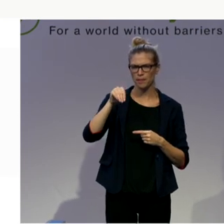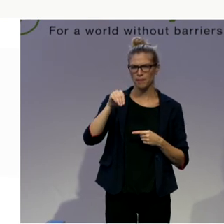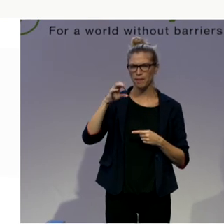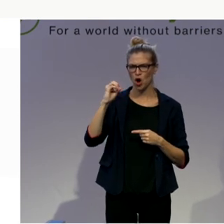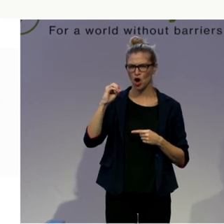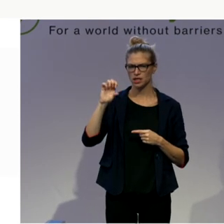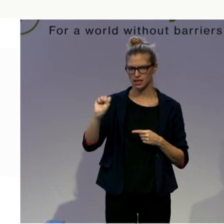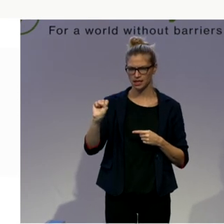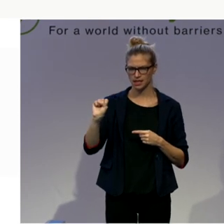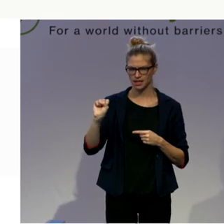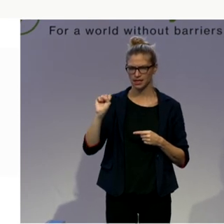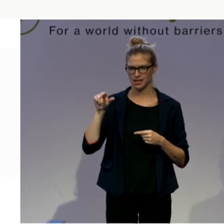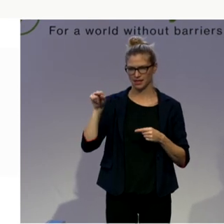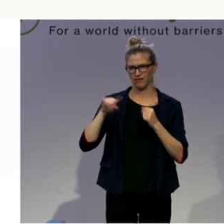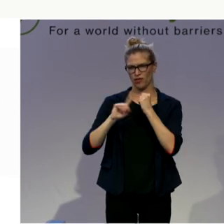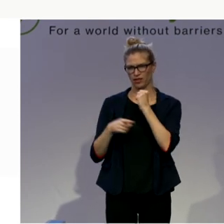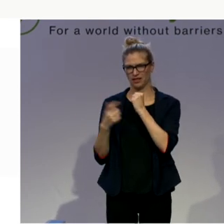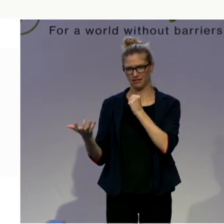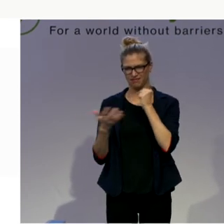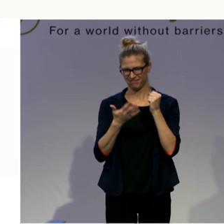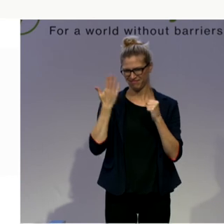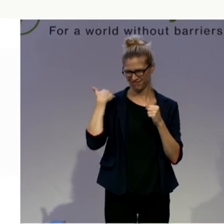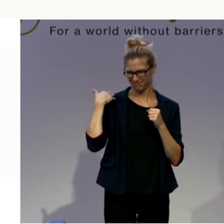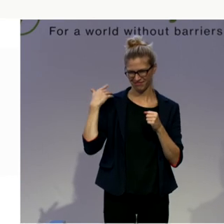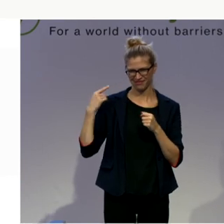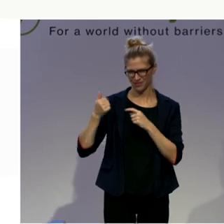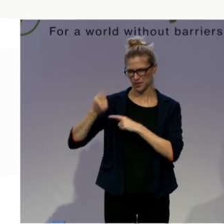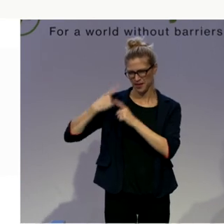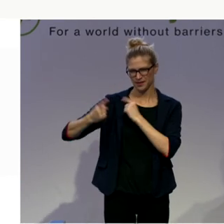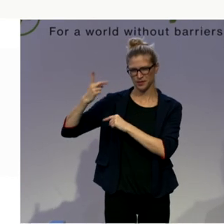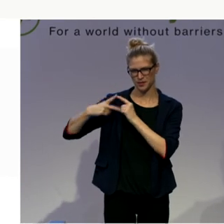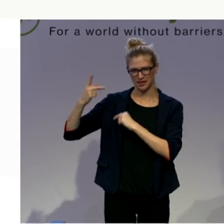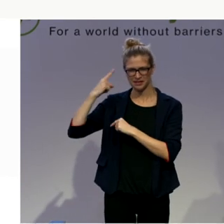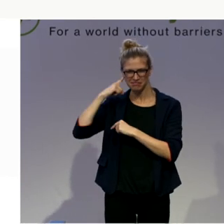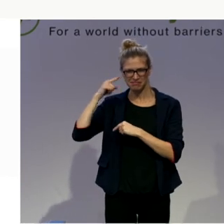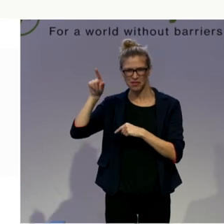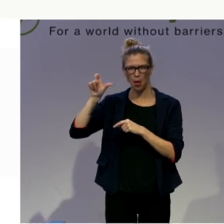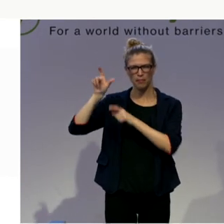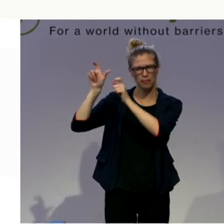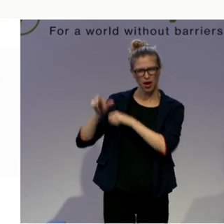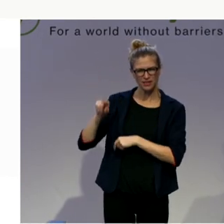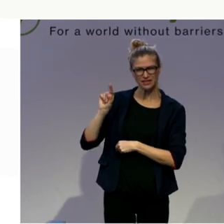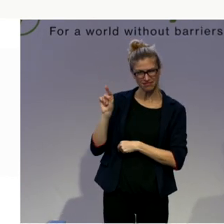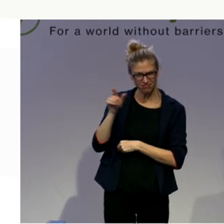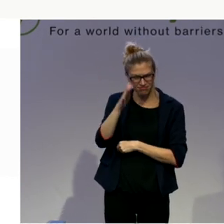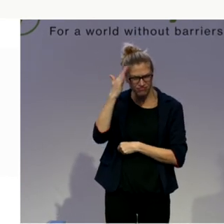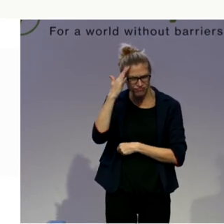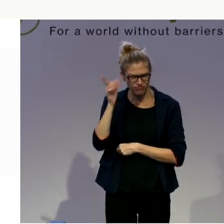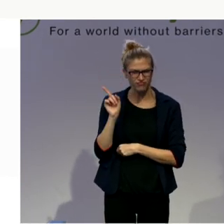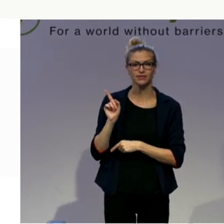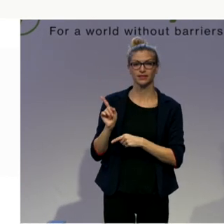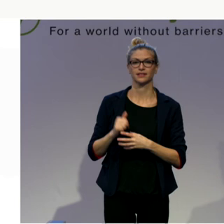And what we decided to do to be the final morning of the Xero conference, aside from stretching Pilates,